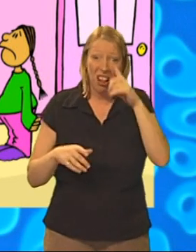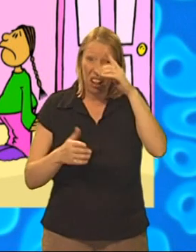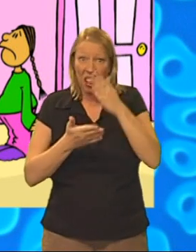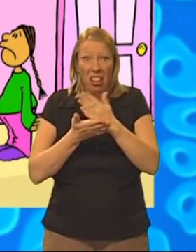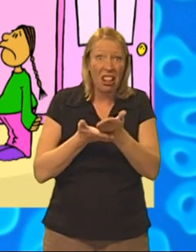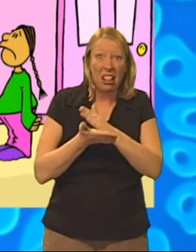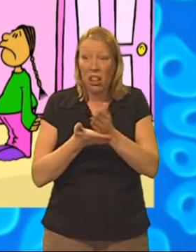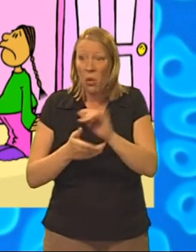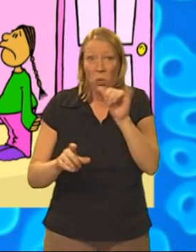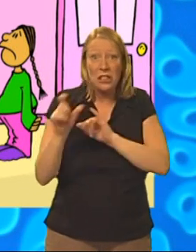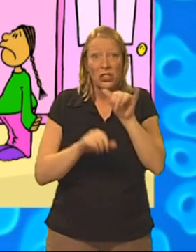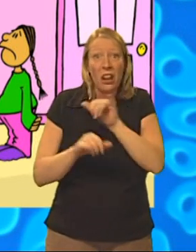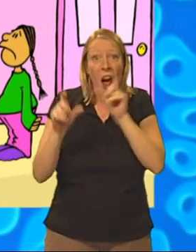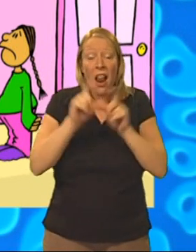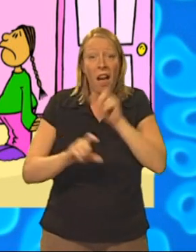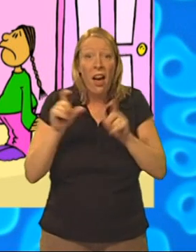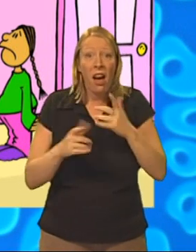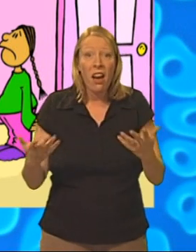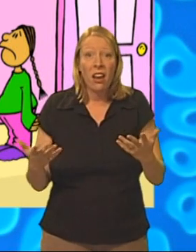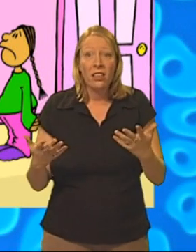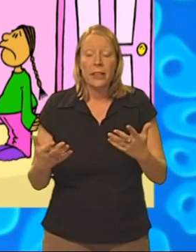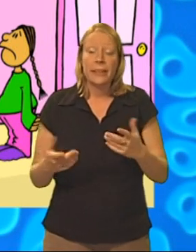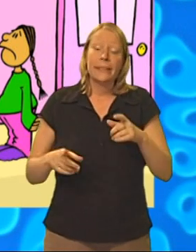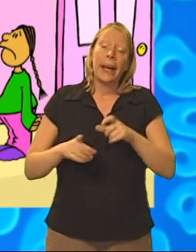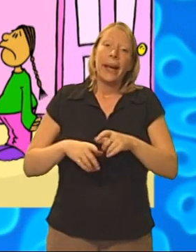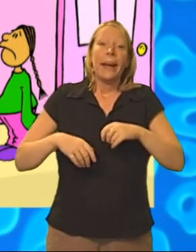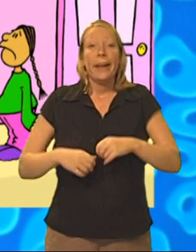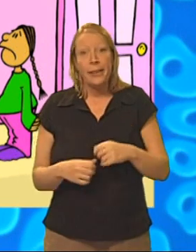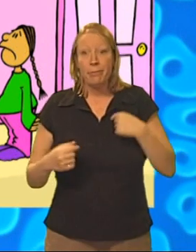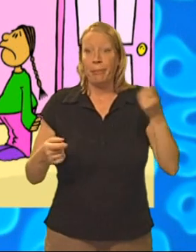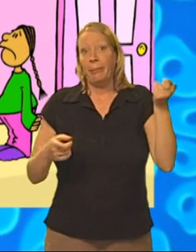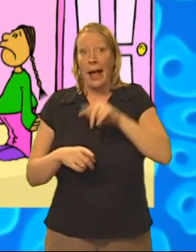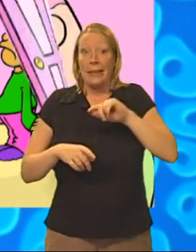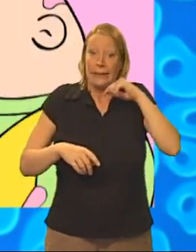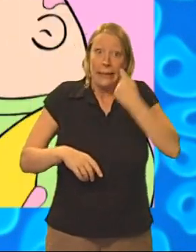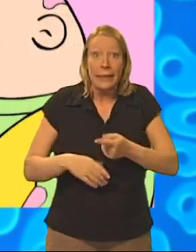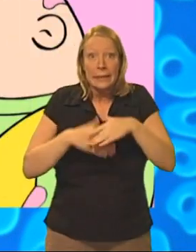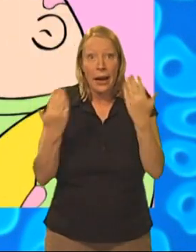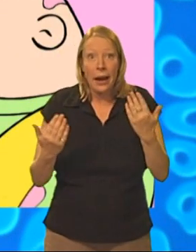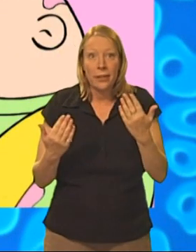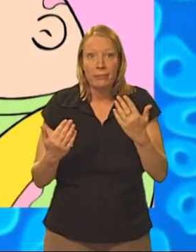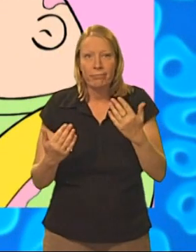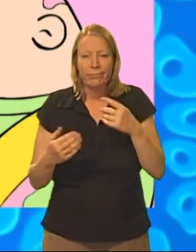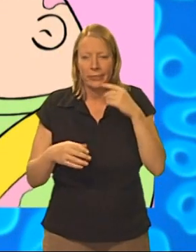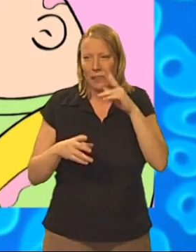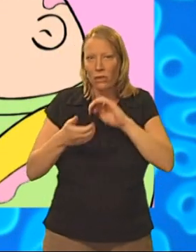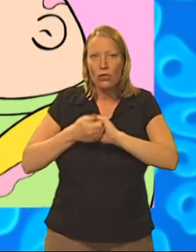decide which colour their room should be. So Dougie said he'd come back the next day. He went to see his friend Little Cook